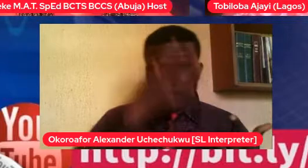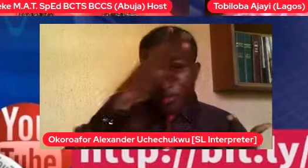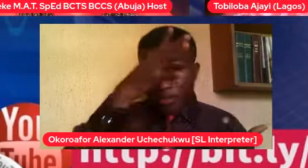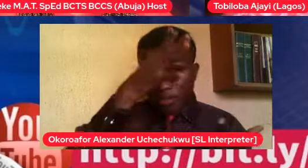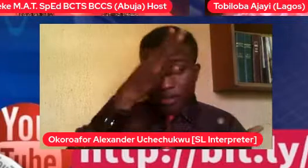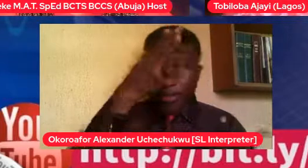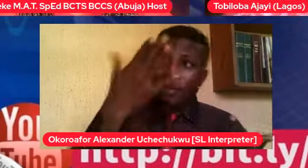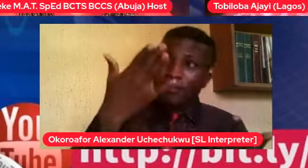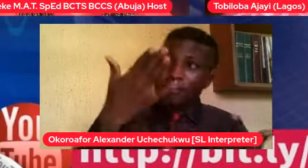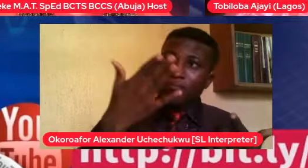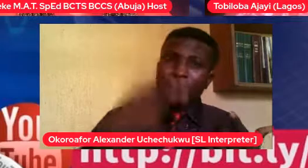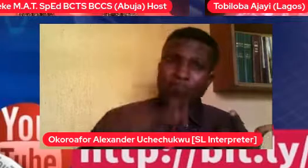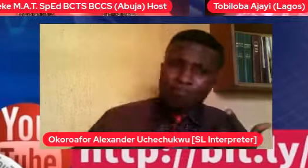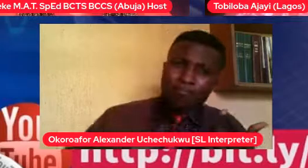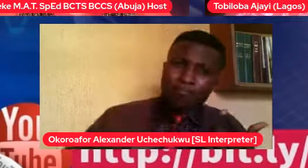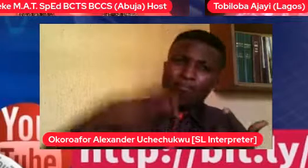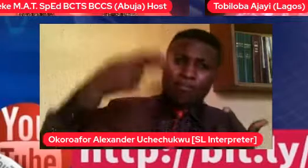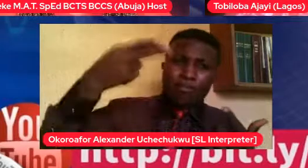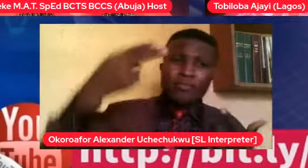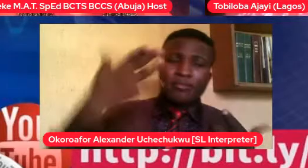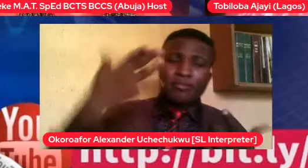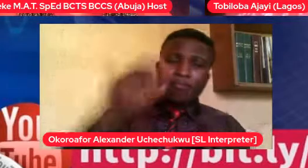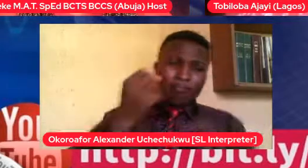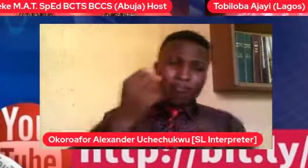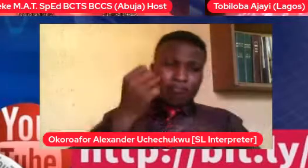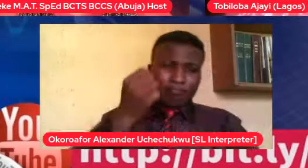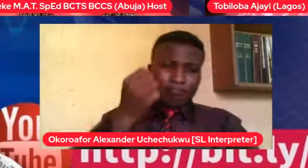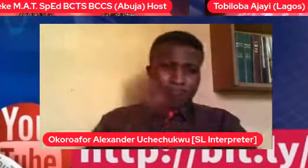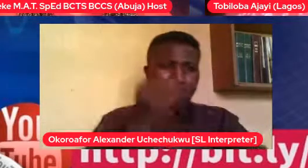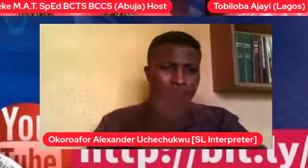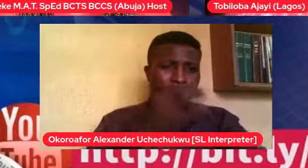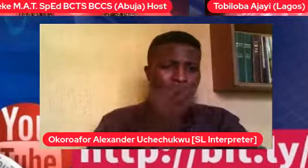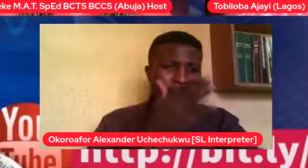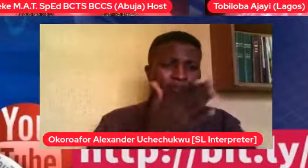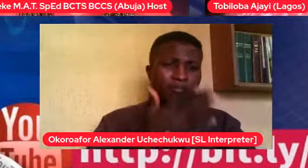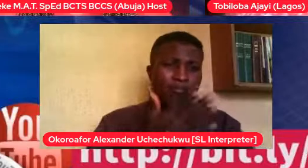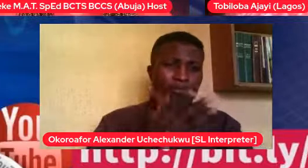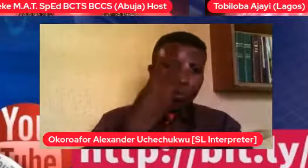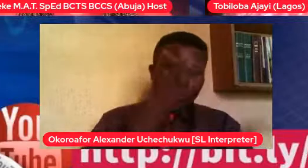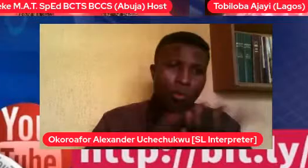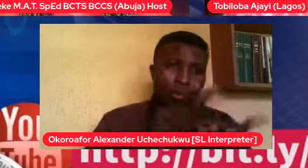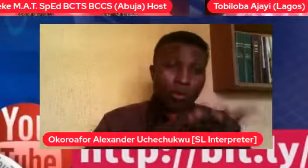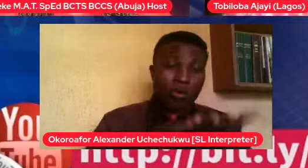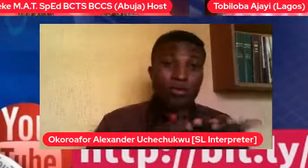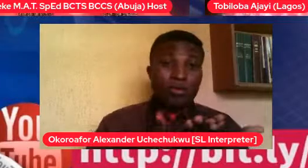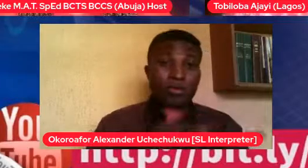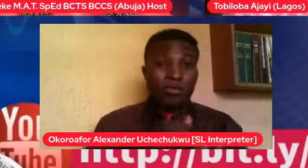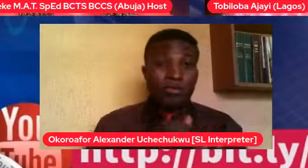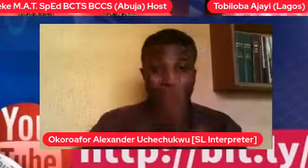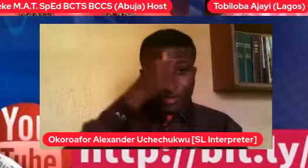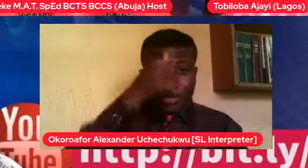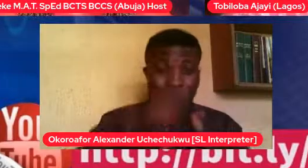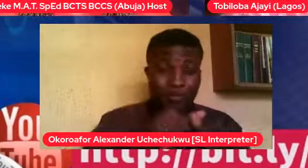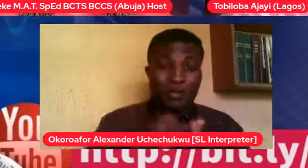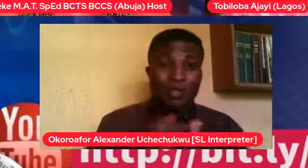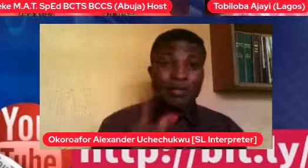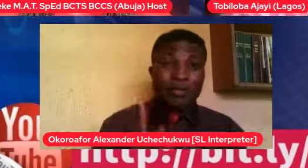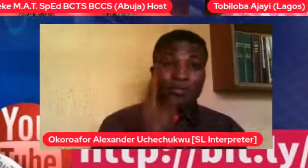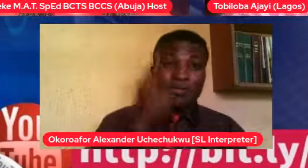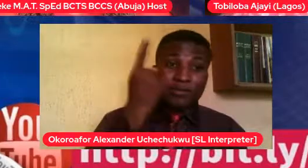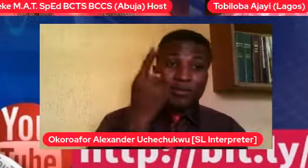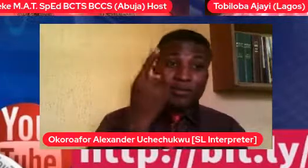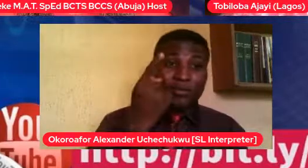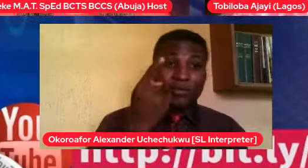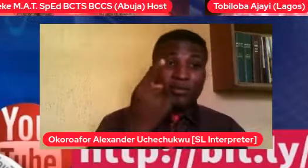official date date, kind of, you know, wear a dress, go to a five-star restaurant date, was my dad and myself. So, I'm